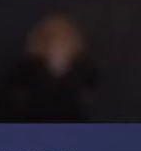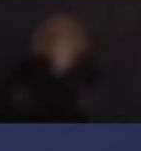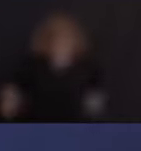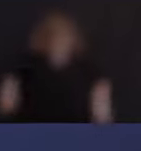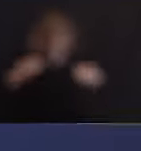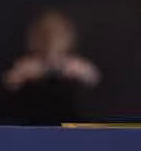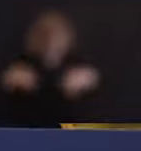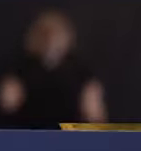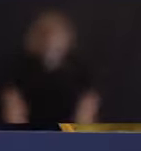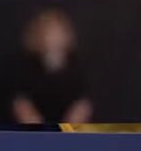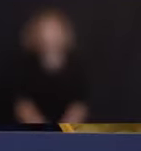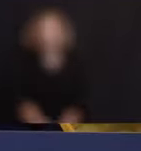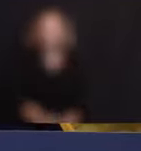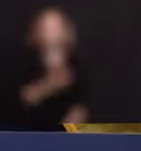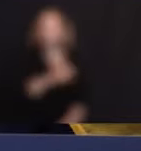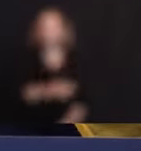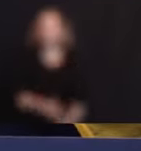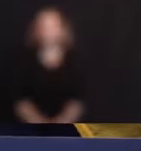Thank